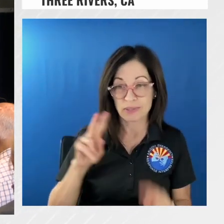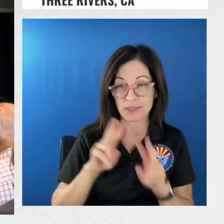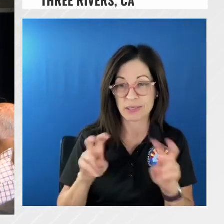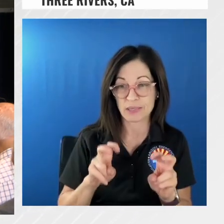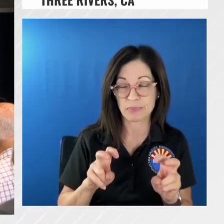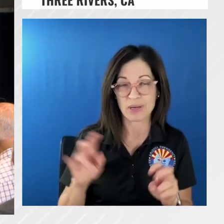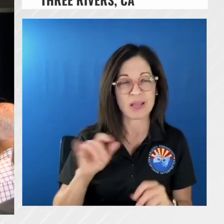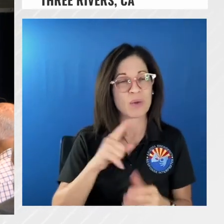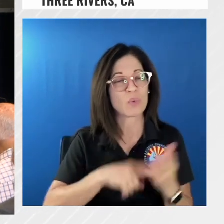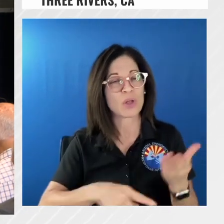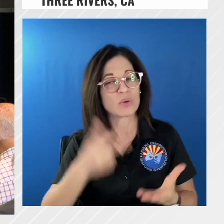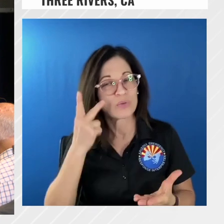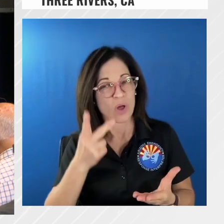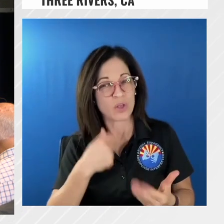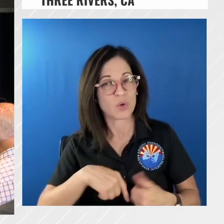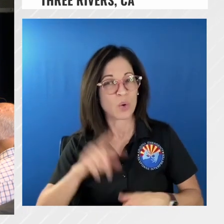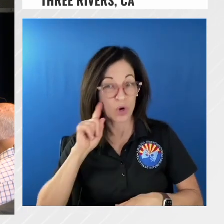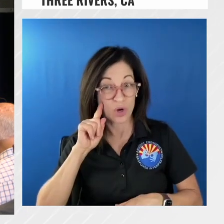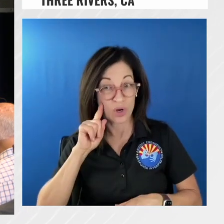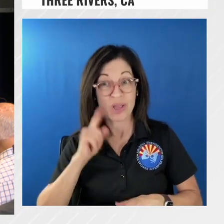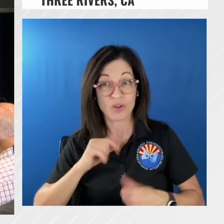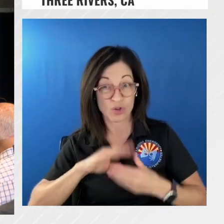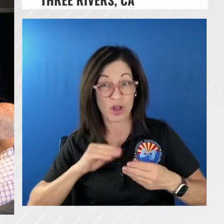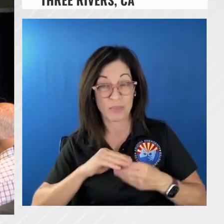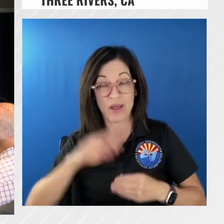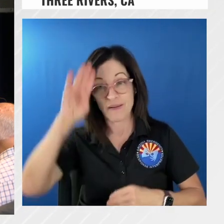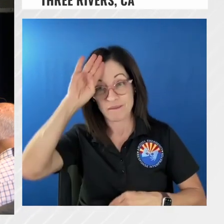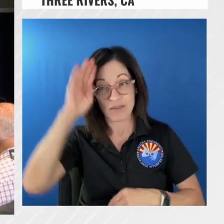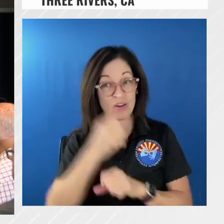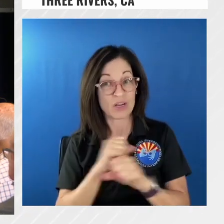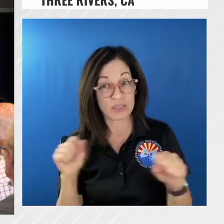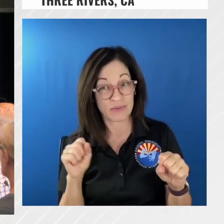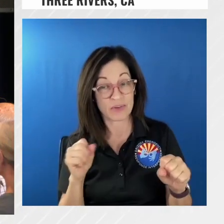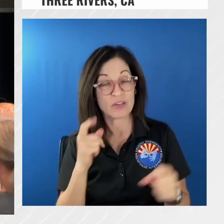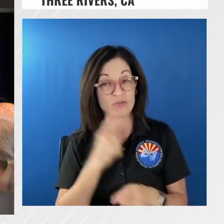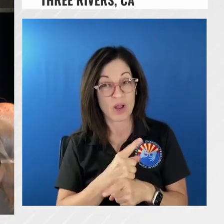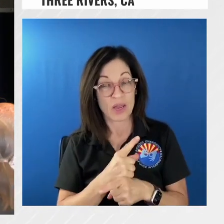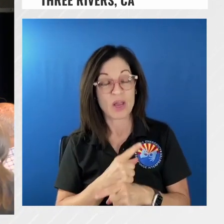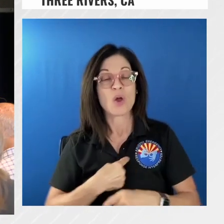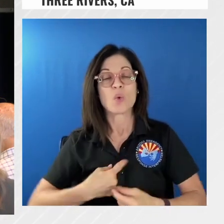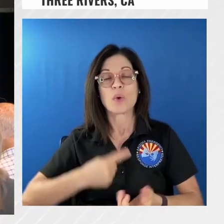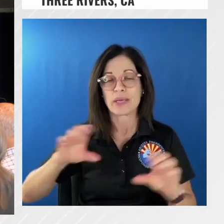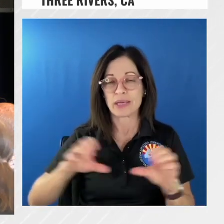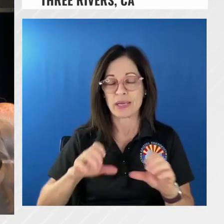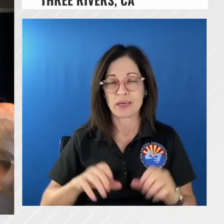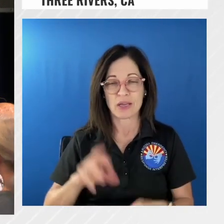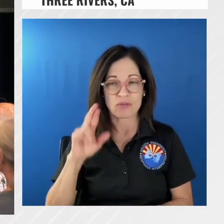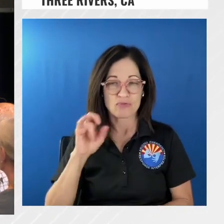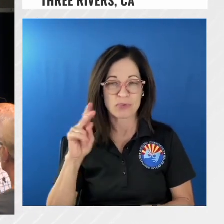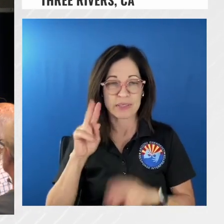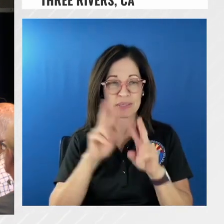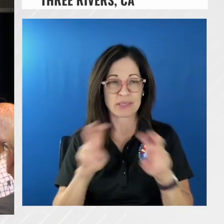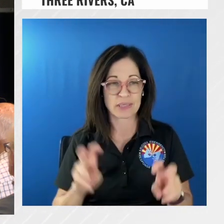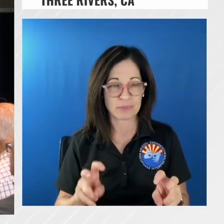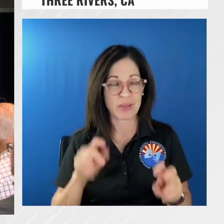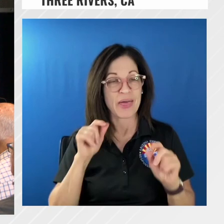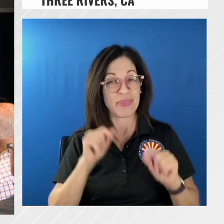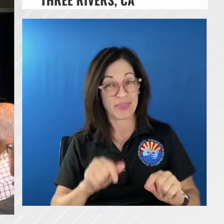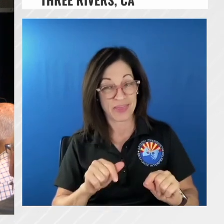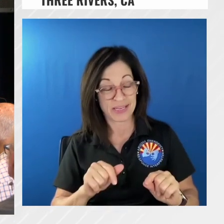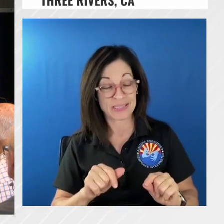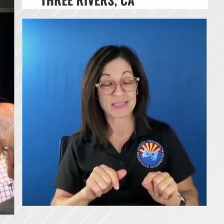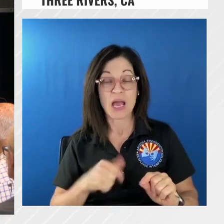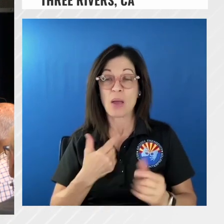you guys heard firefighter safety right but we we did a risk assessment and this this incident proves that we are risking some lives